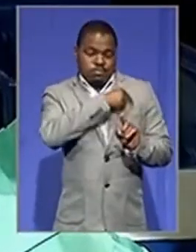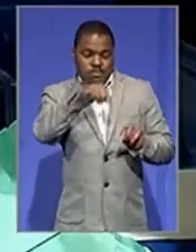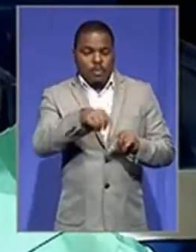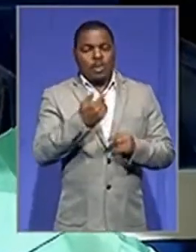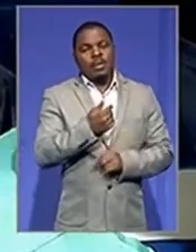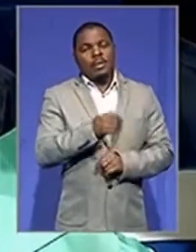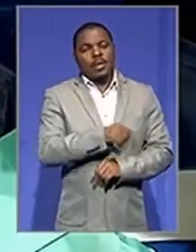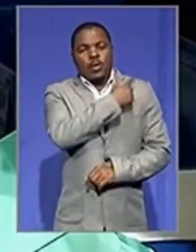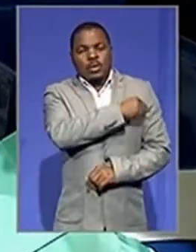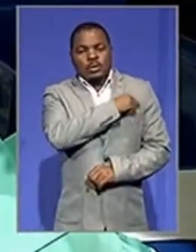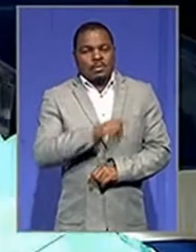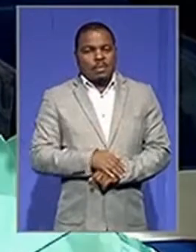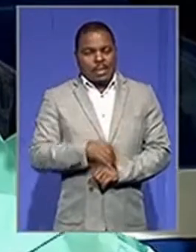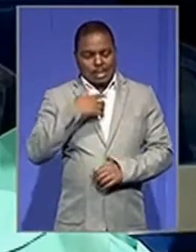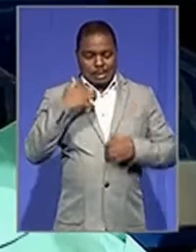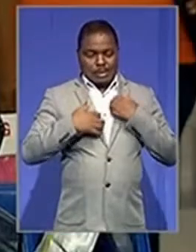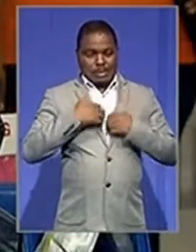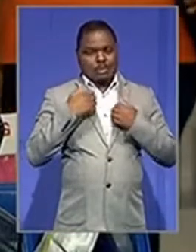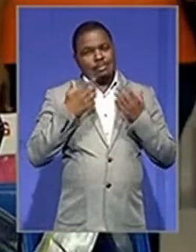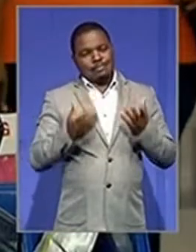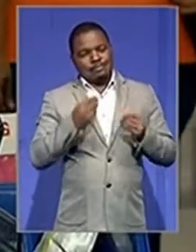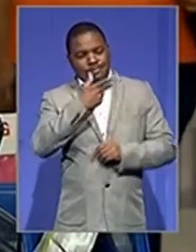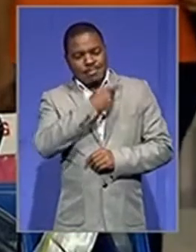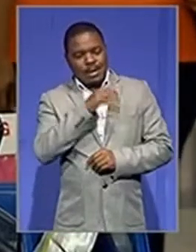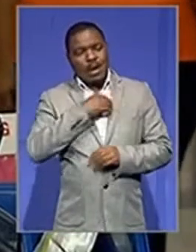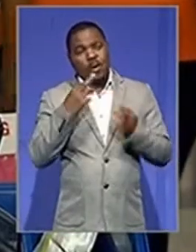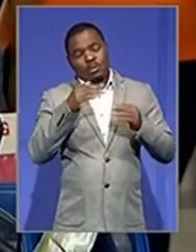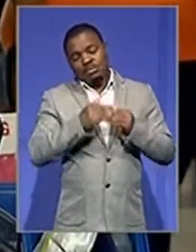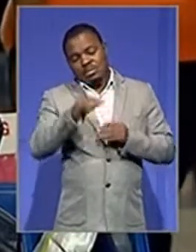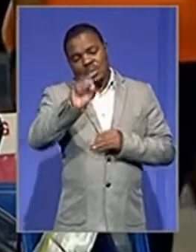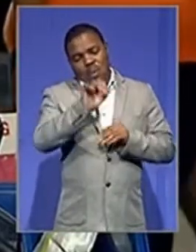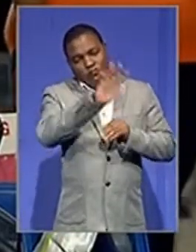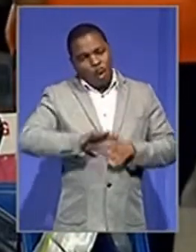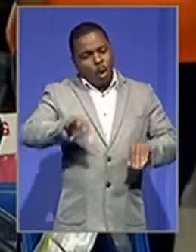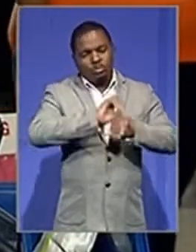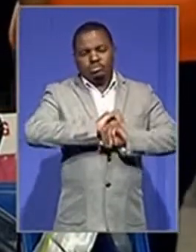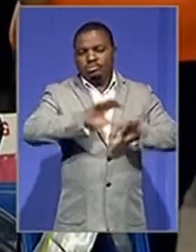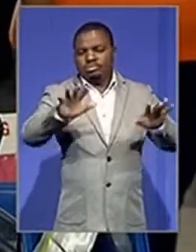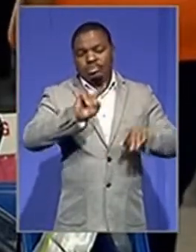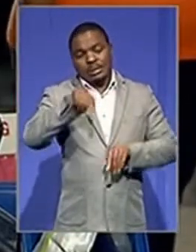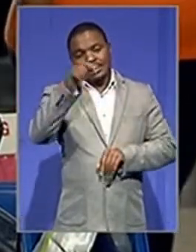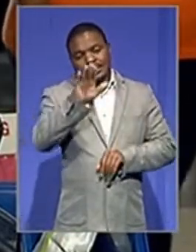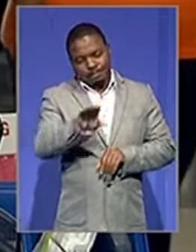It was very exciting to have it. Now we just need to get it rolled out in the whole country. I think that's the next steps.